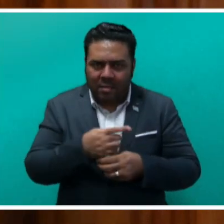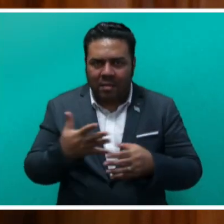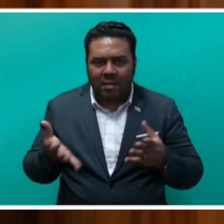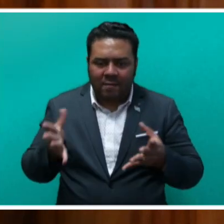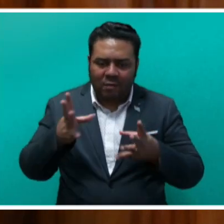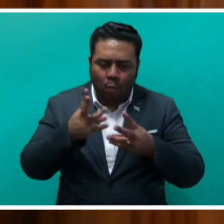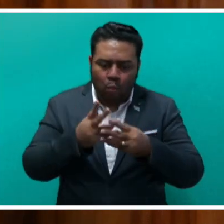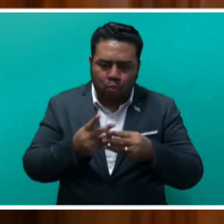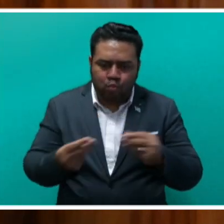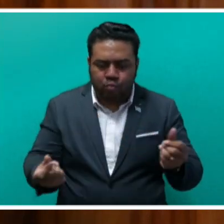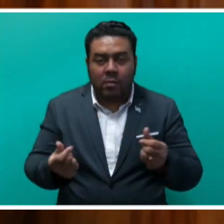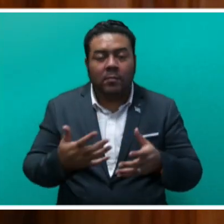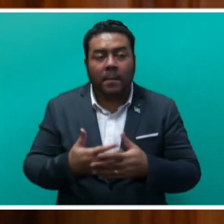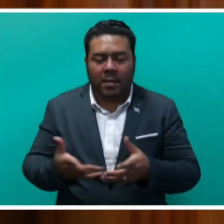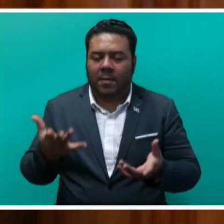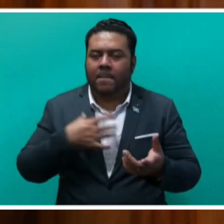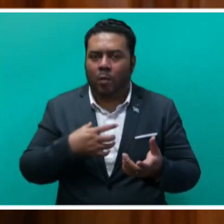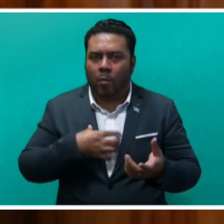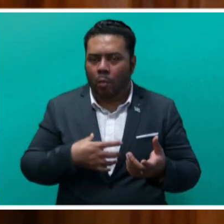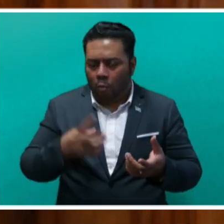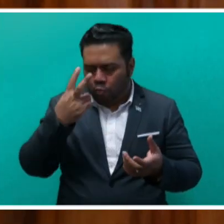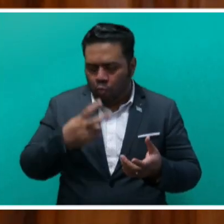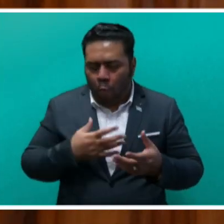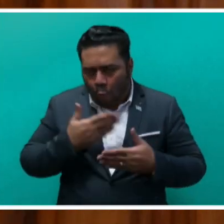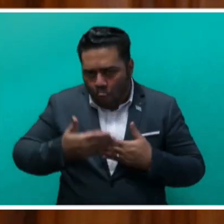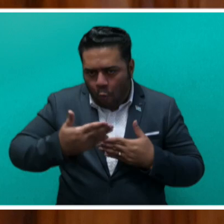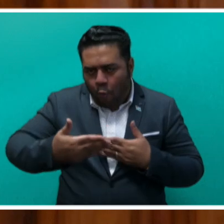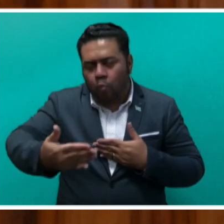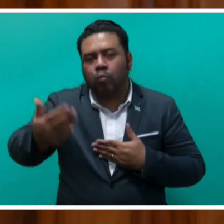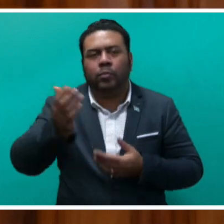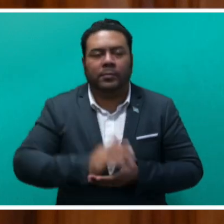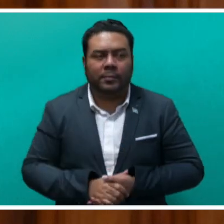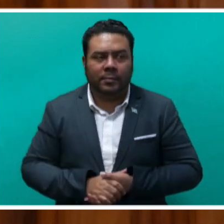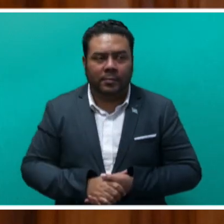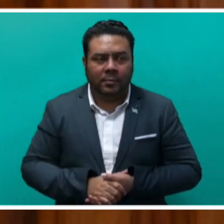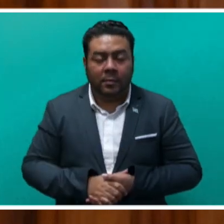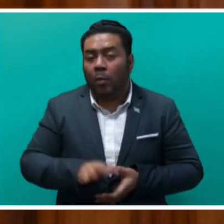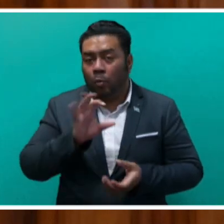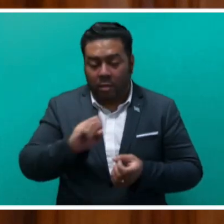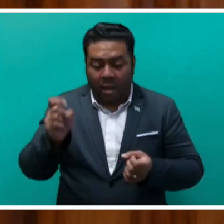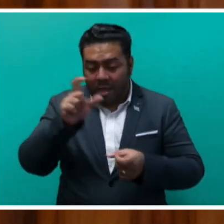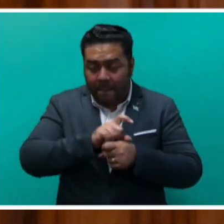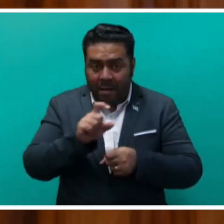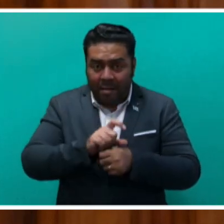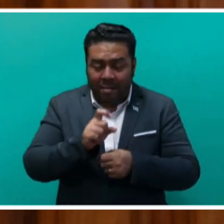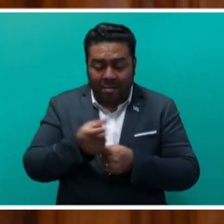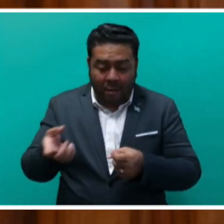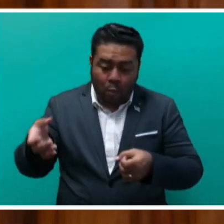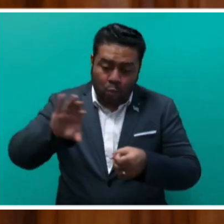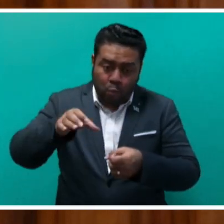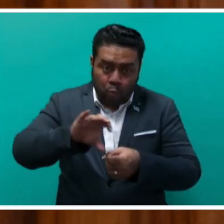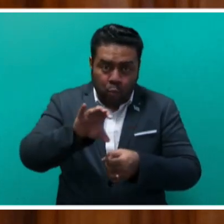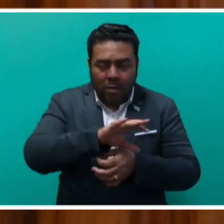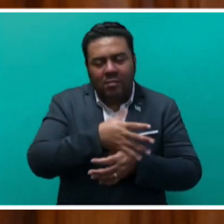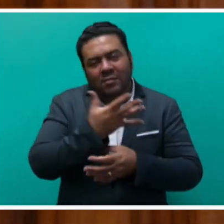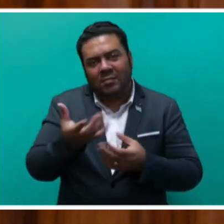decay, making it more durable and be able to last longer in service. Without treatment, many species of timber, including